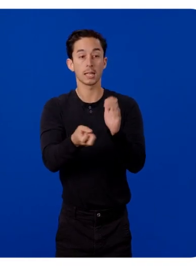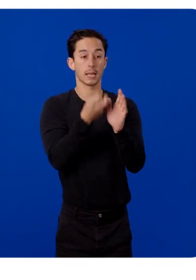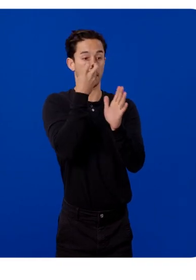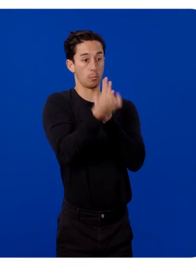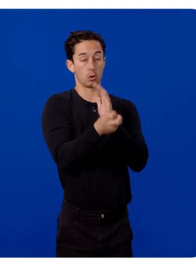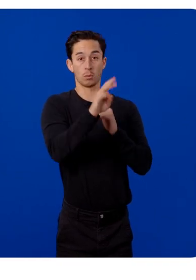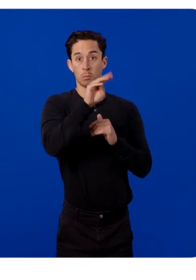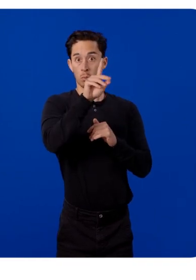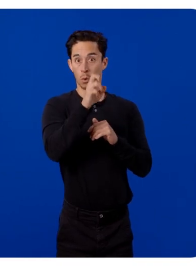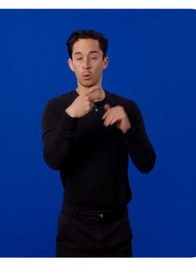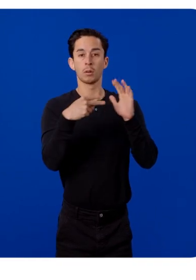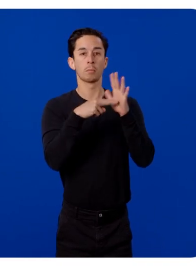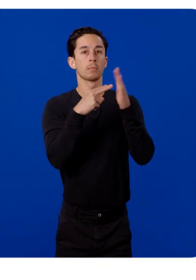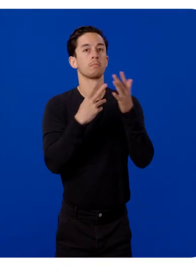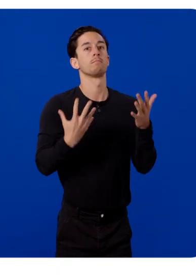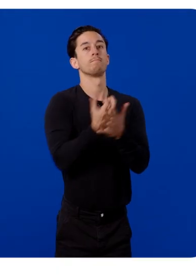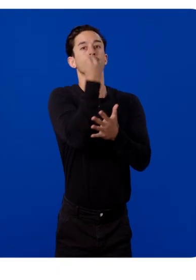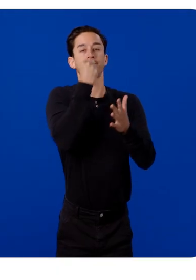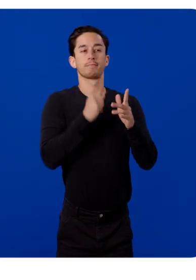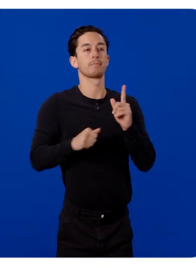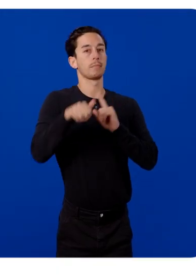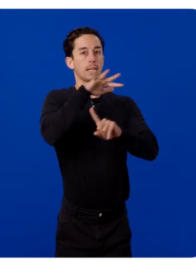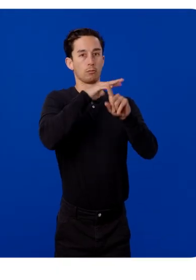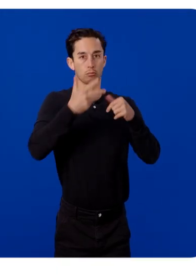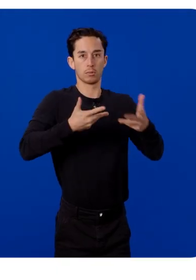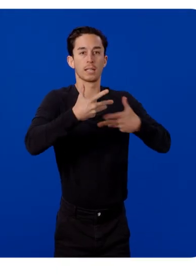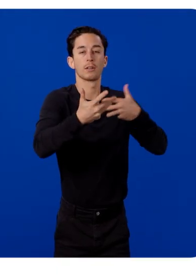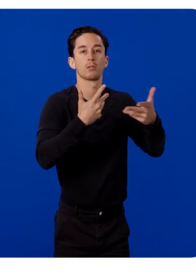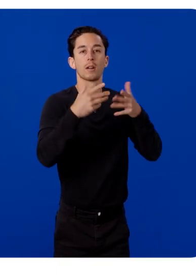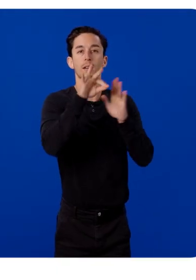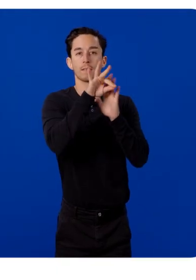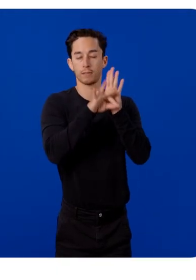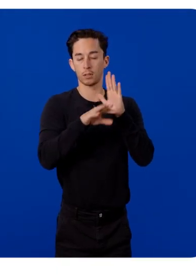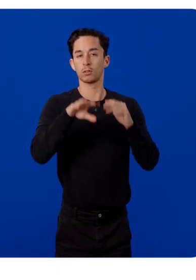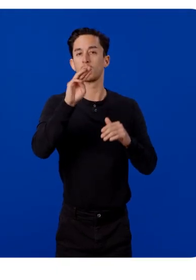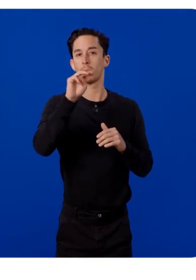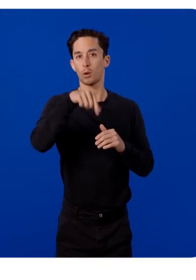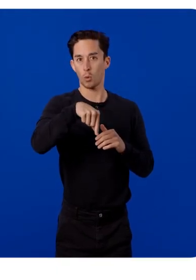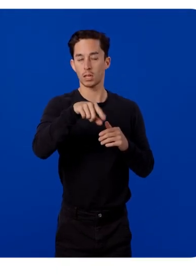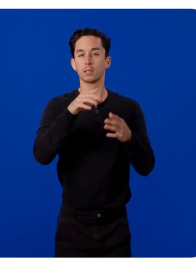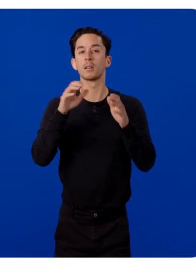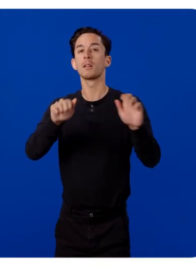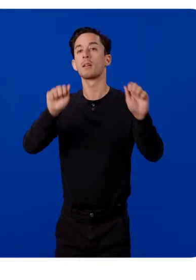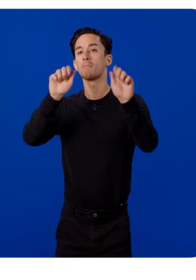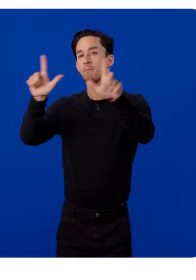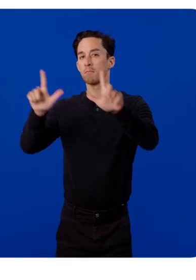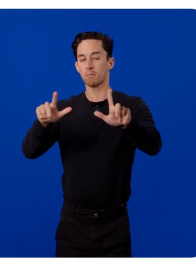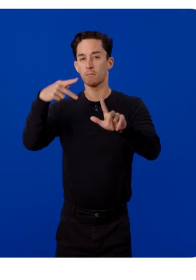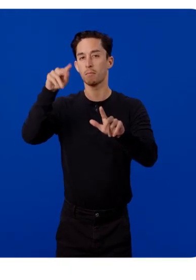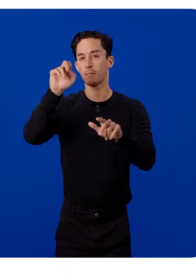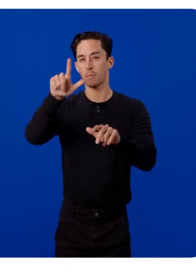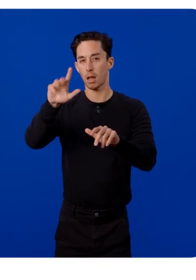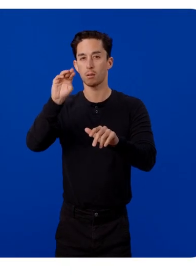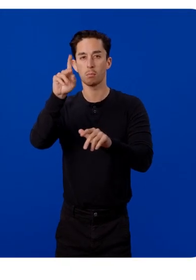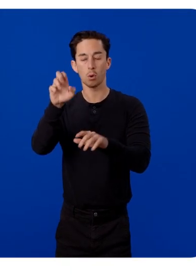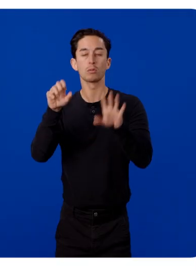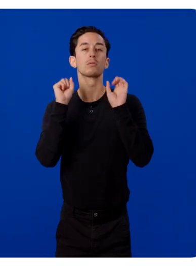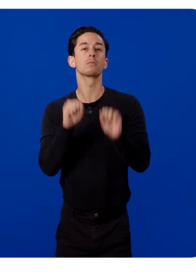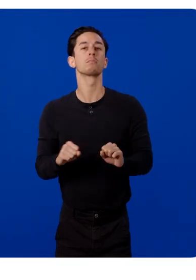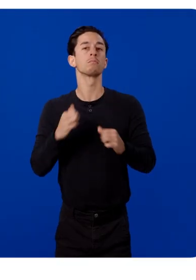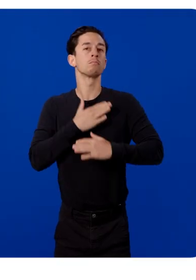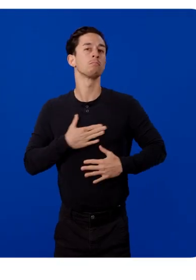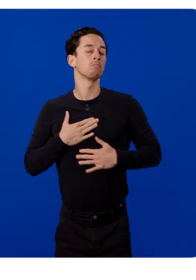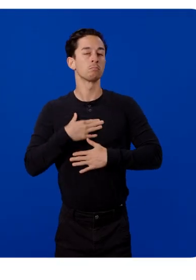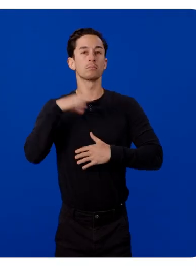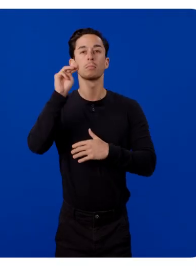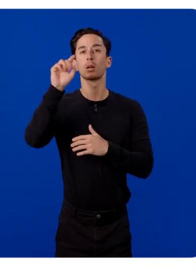Immersive mode for taking advantage of the spatial and interactive features of MetaQuest. And panel mode for the ability to